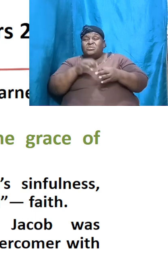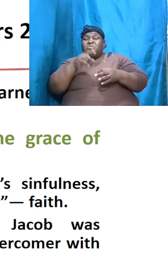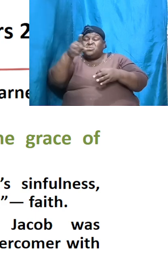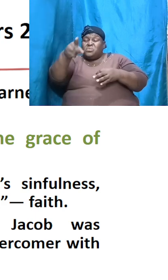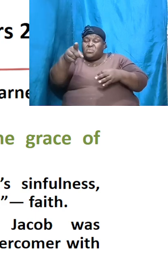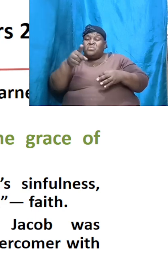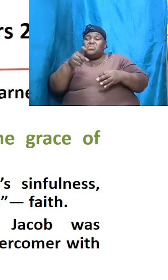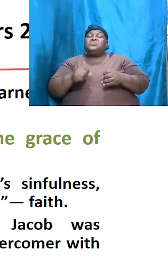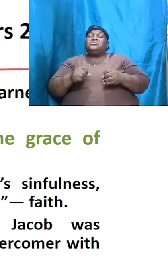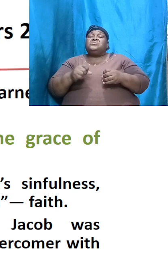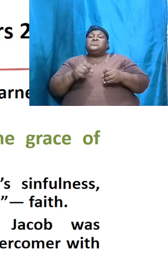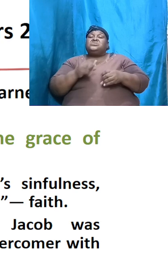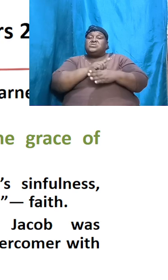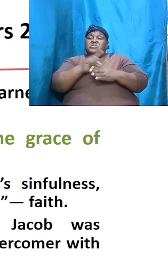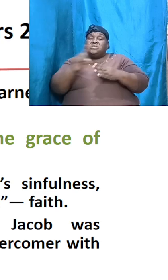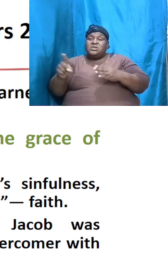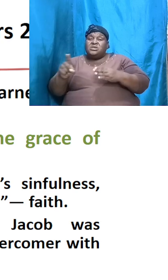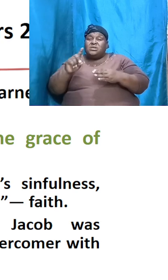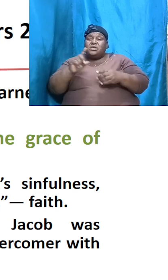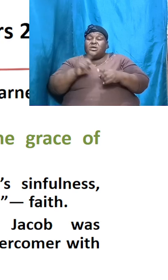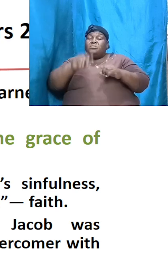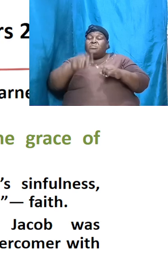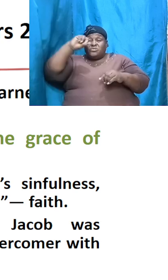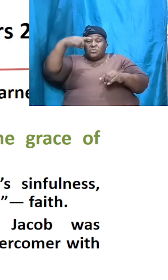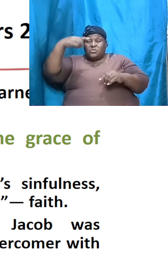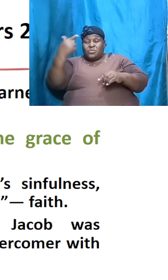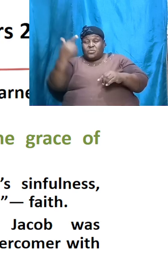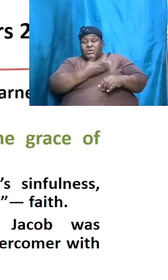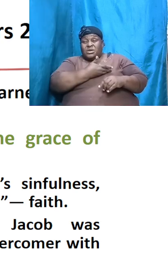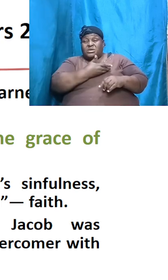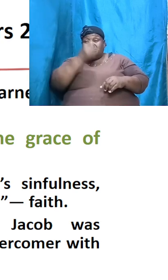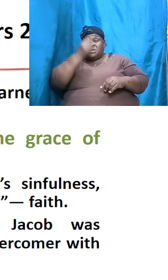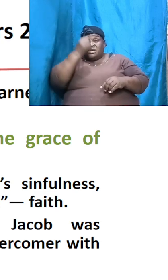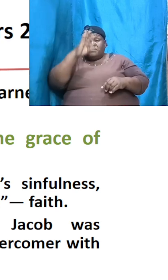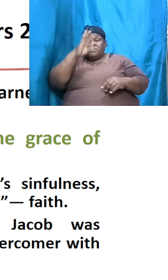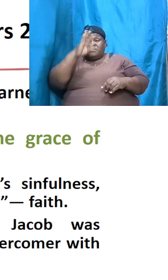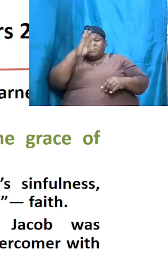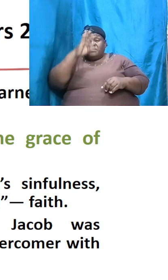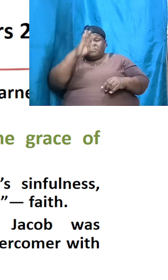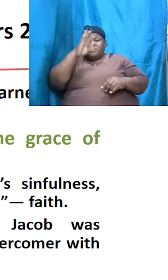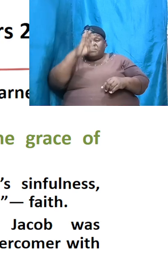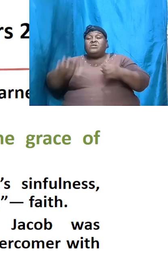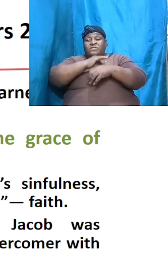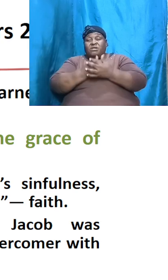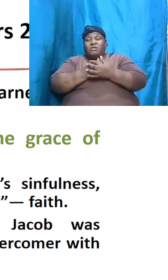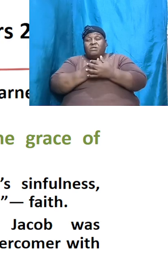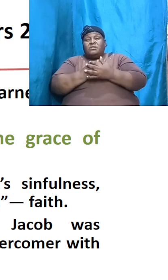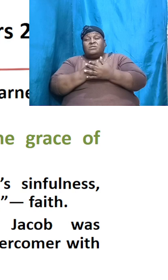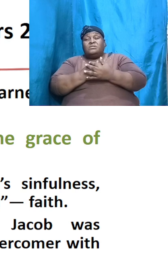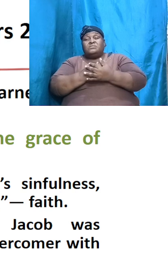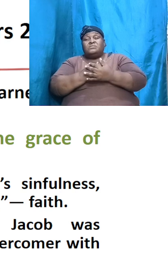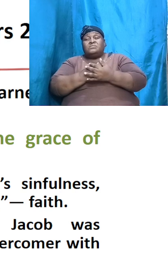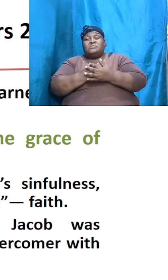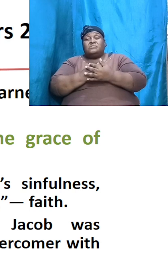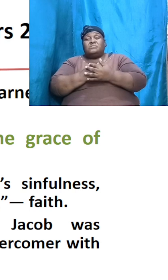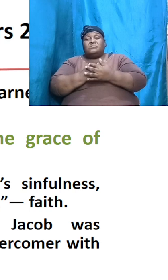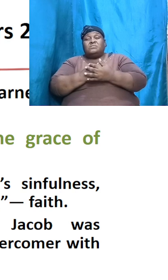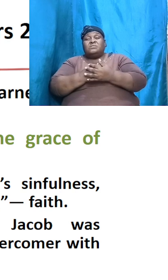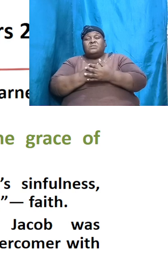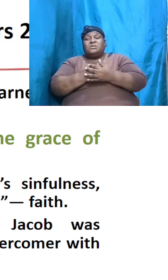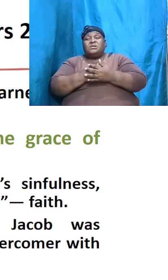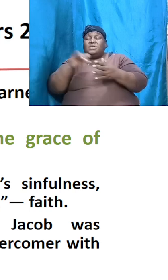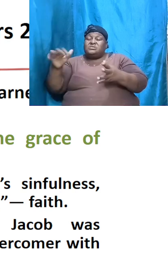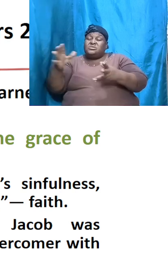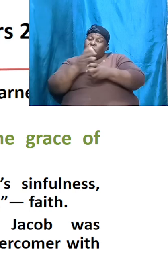I did but the grace of God covers all of that and he still holds on to us